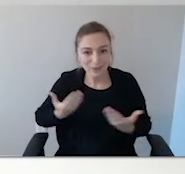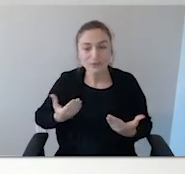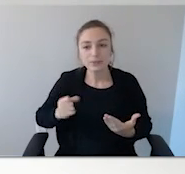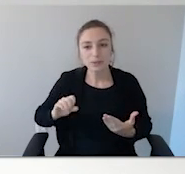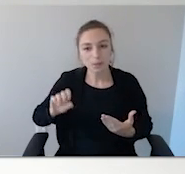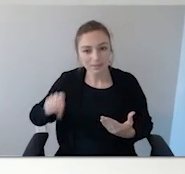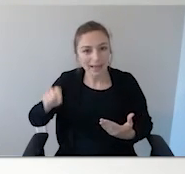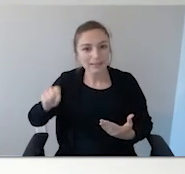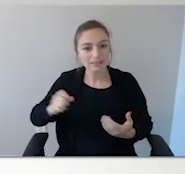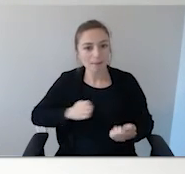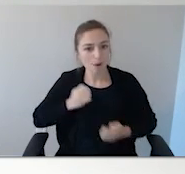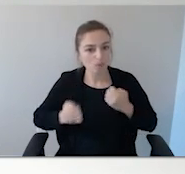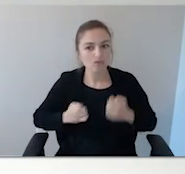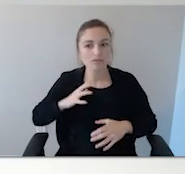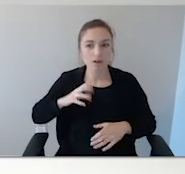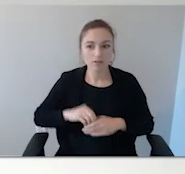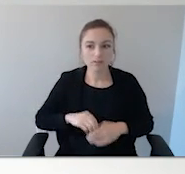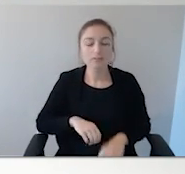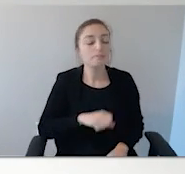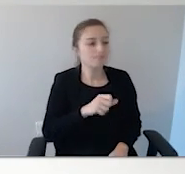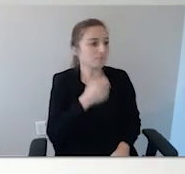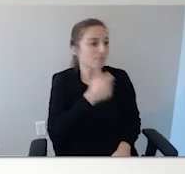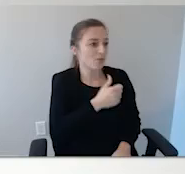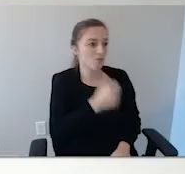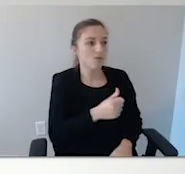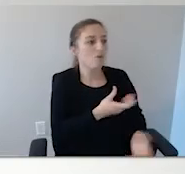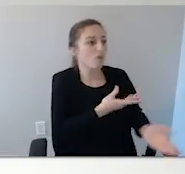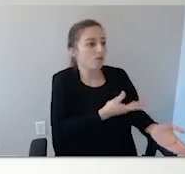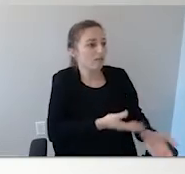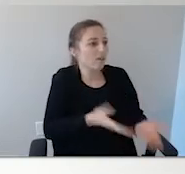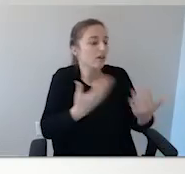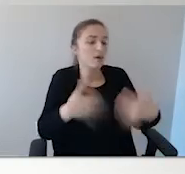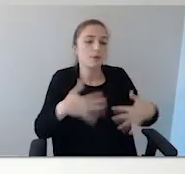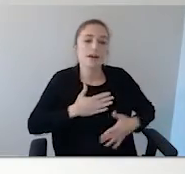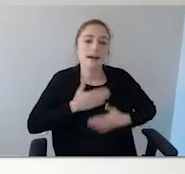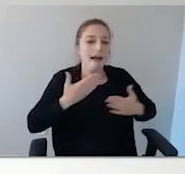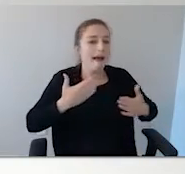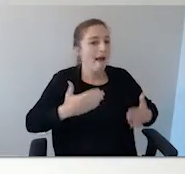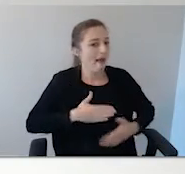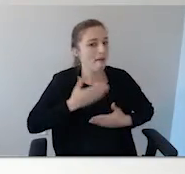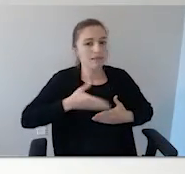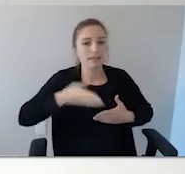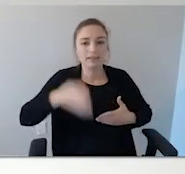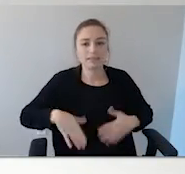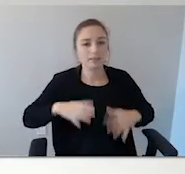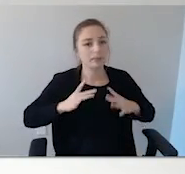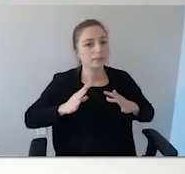right there, and she's being carried out. What a wonderful and happy ending to this.